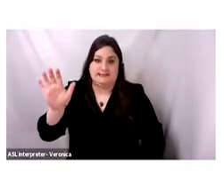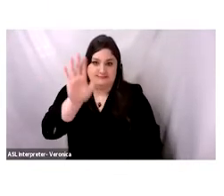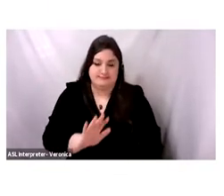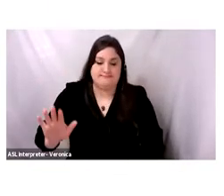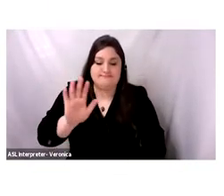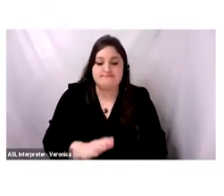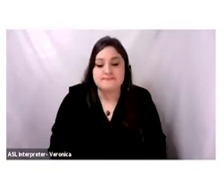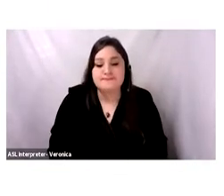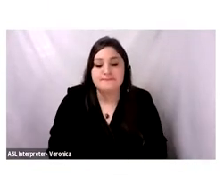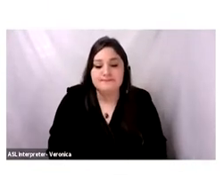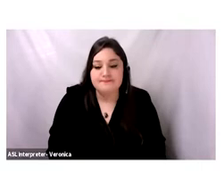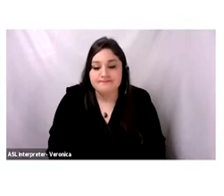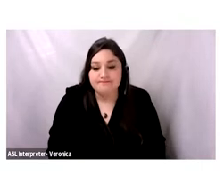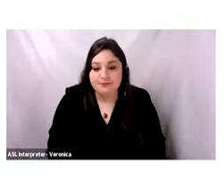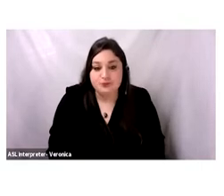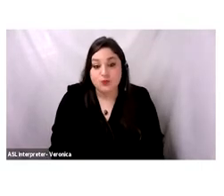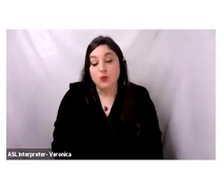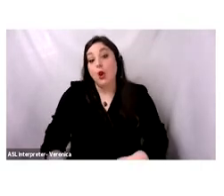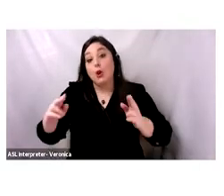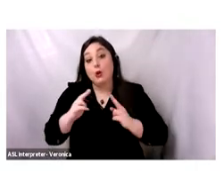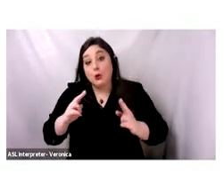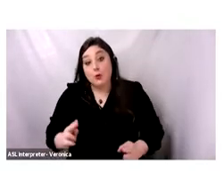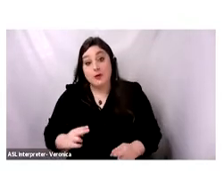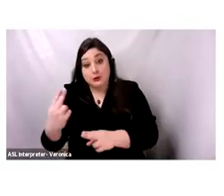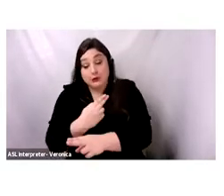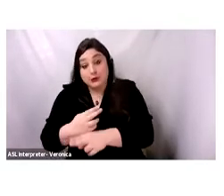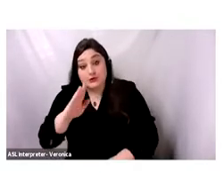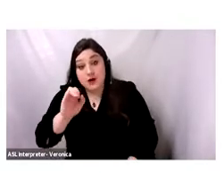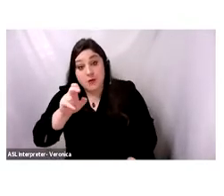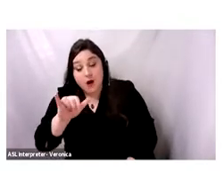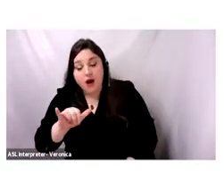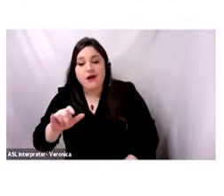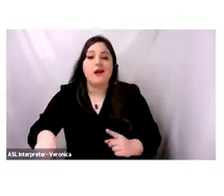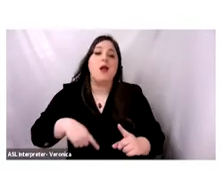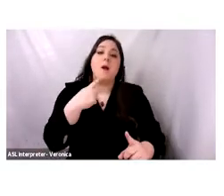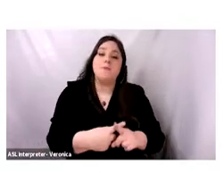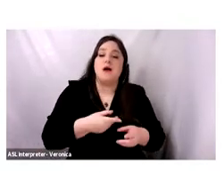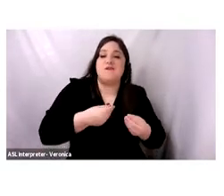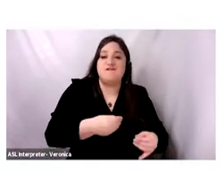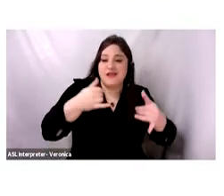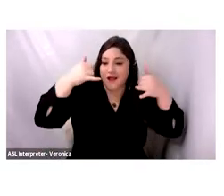used by humans, and also it was used to feed the cattle.